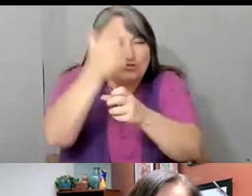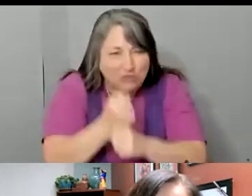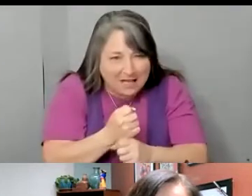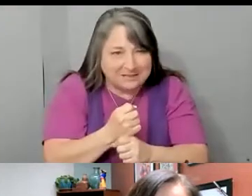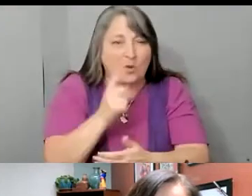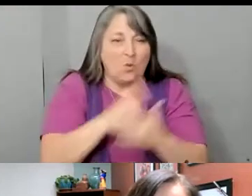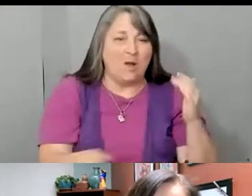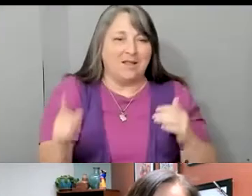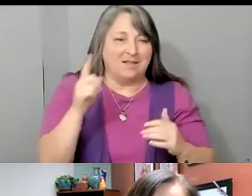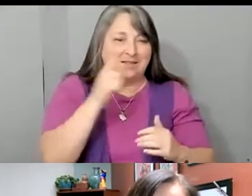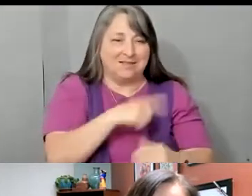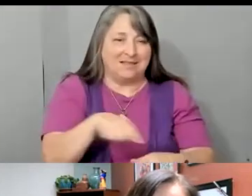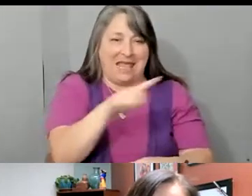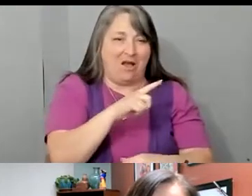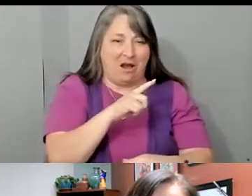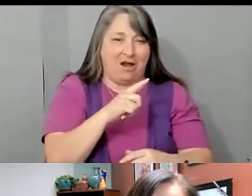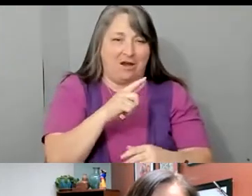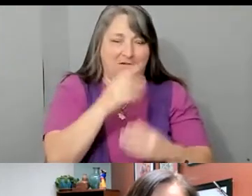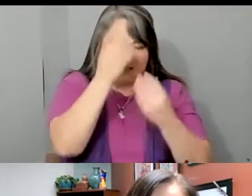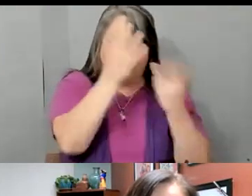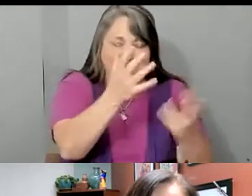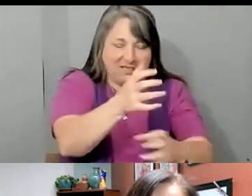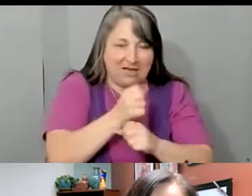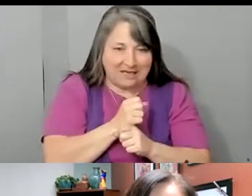you, David. Humberto, la misma pregunta.